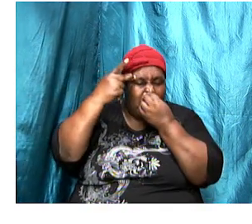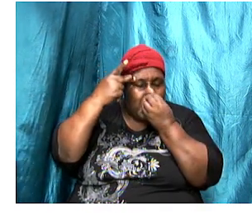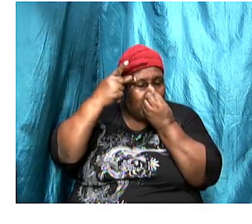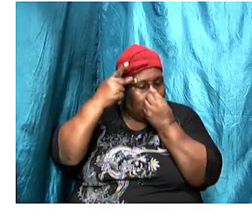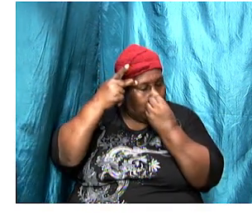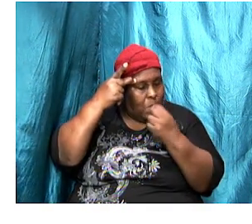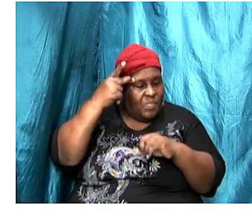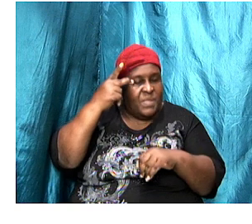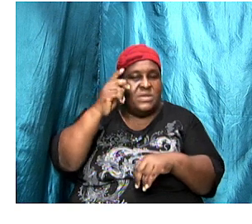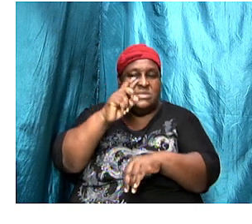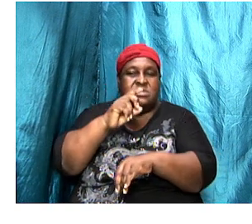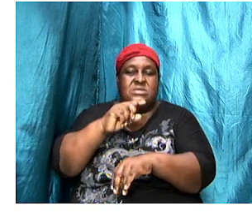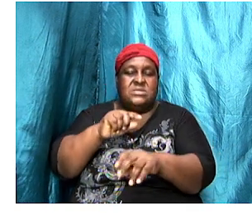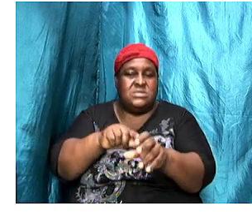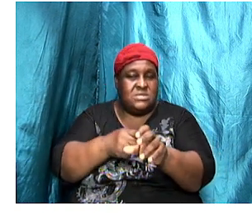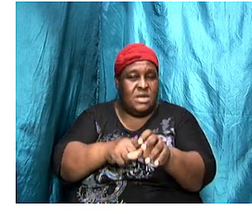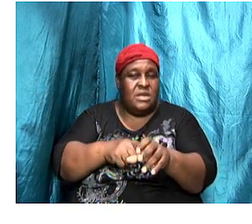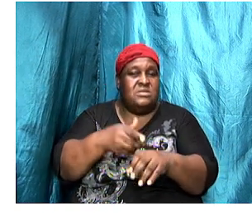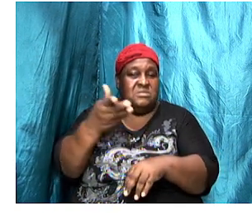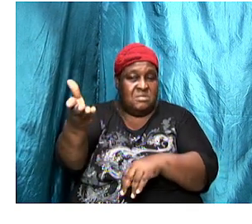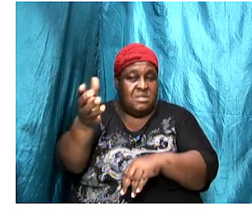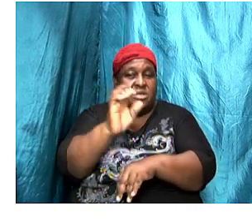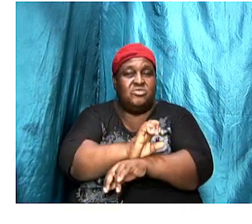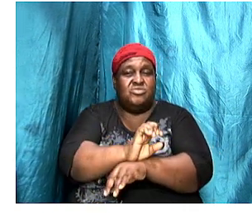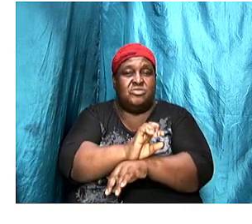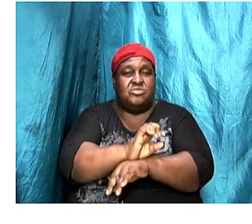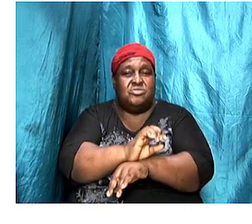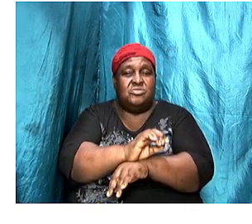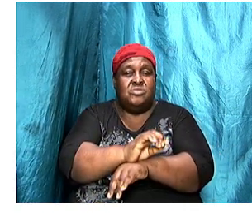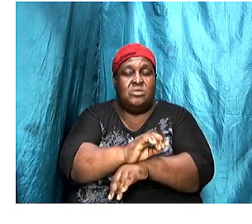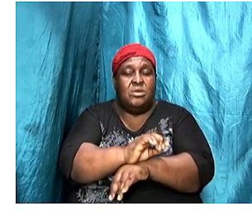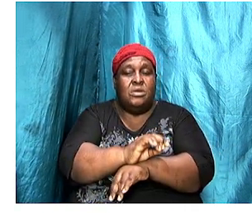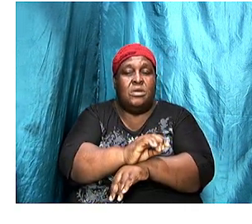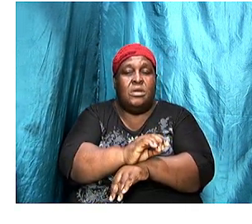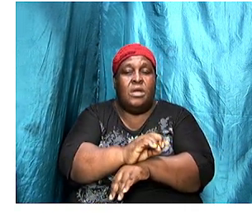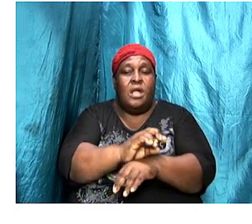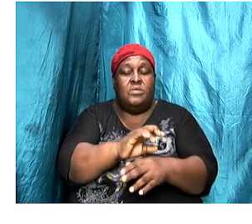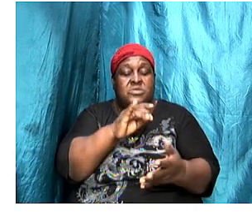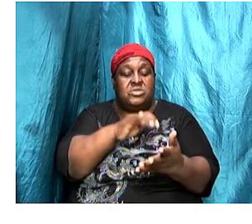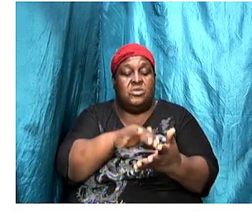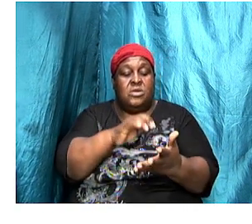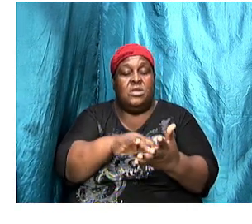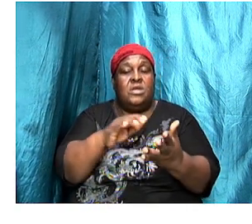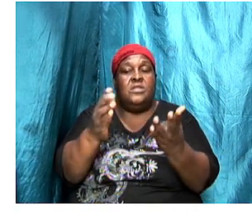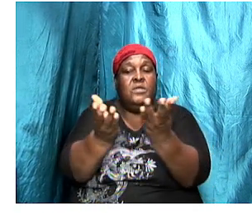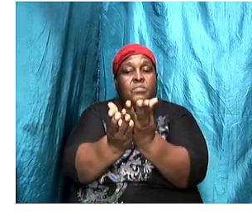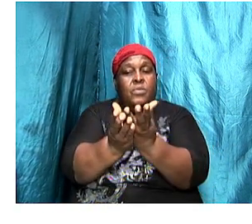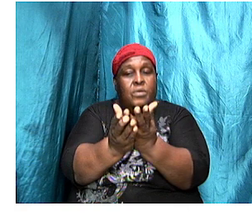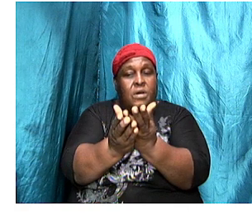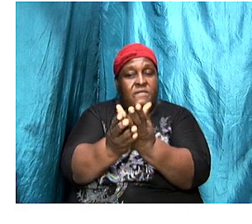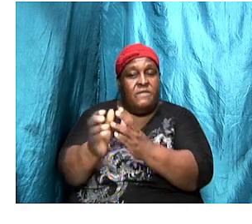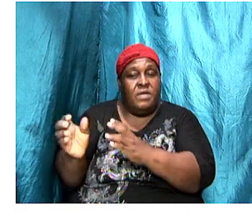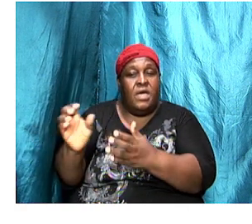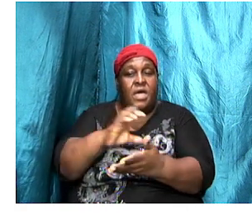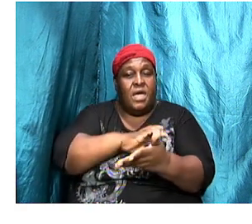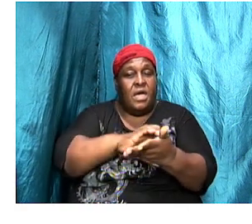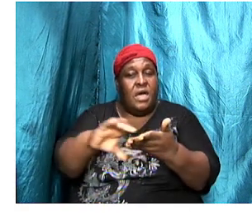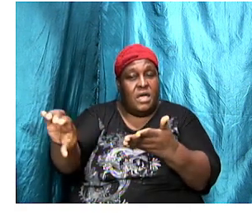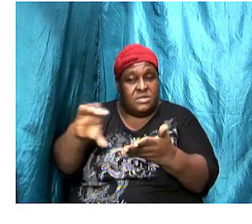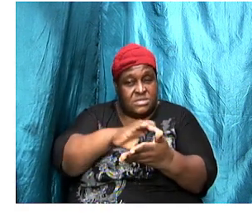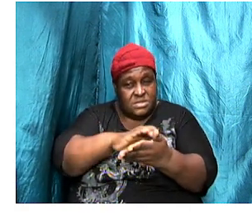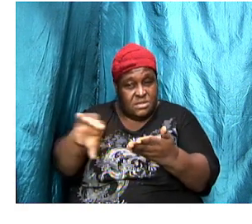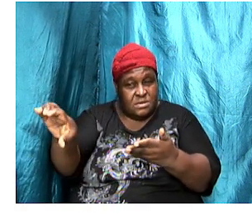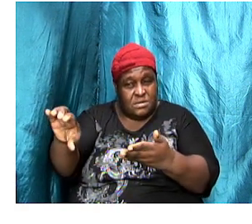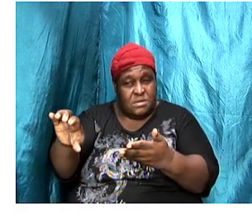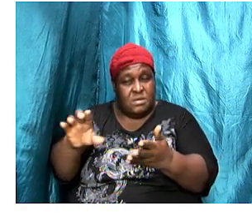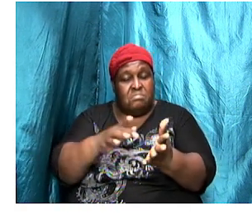church. As we went through the book of Acts, recently we read through in our Bible study, Bible reading